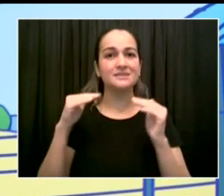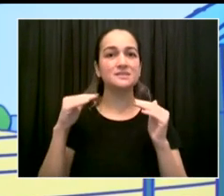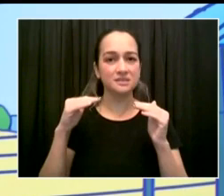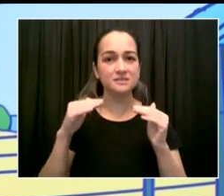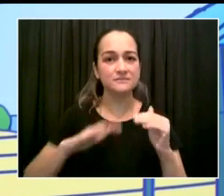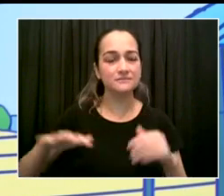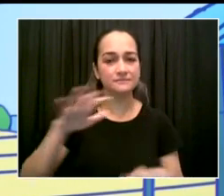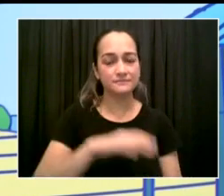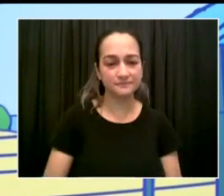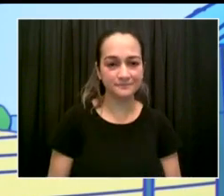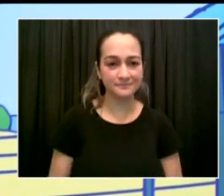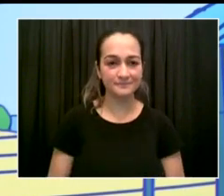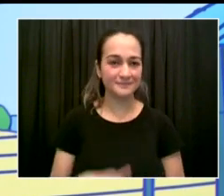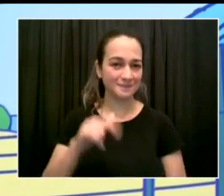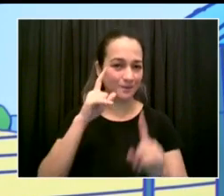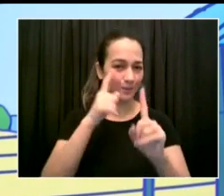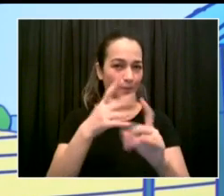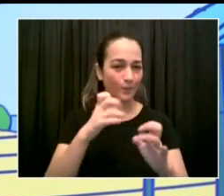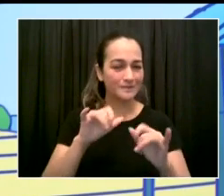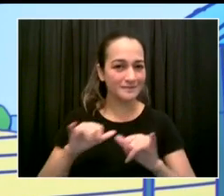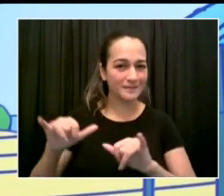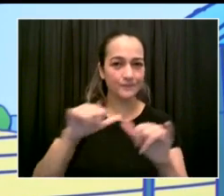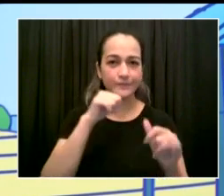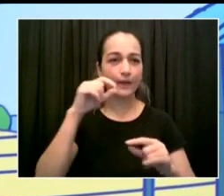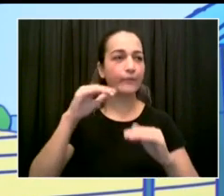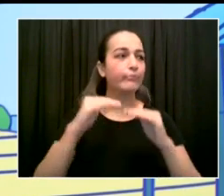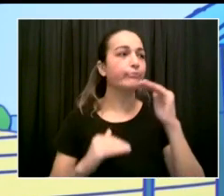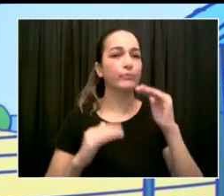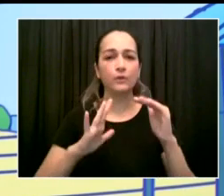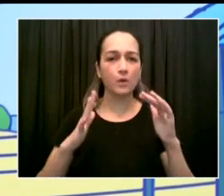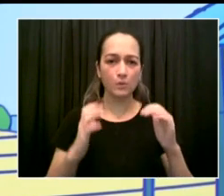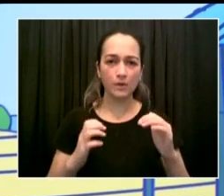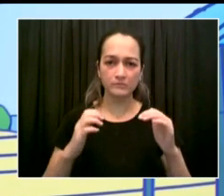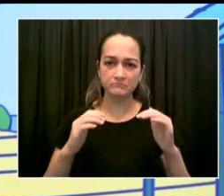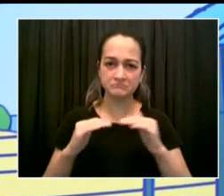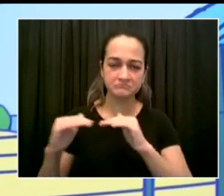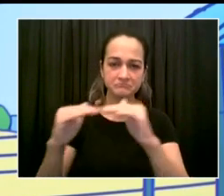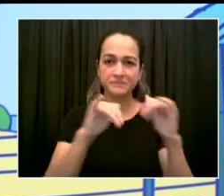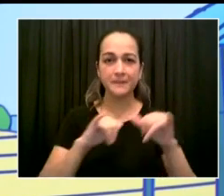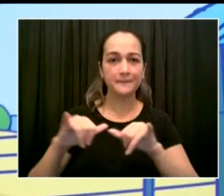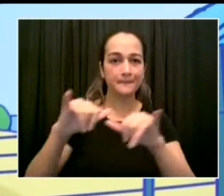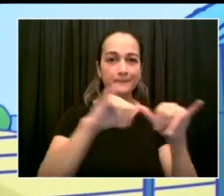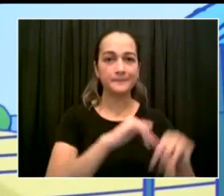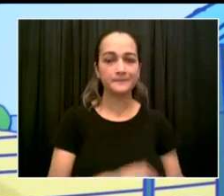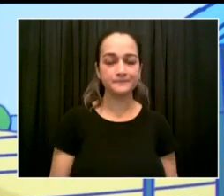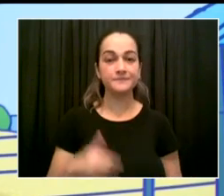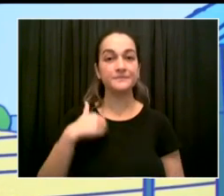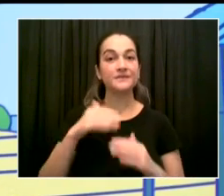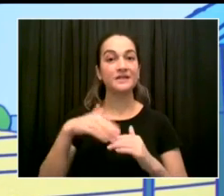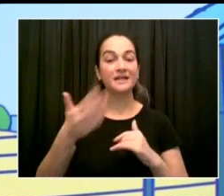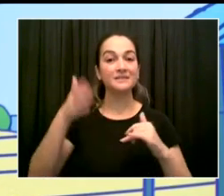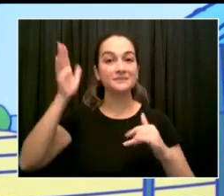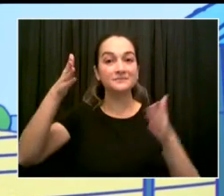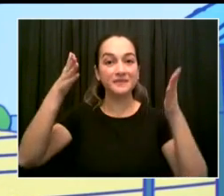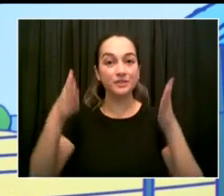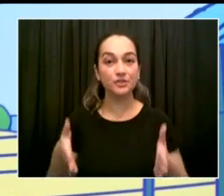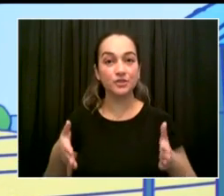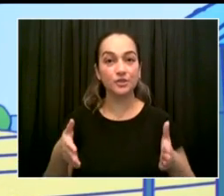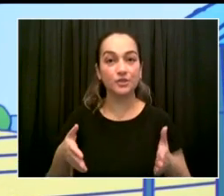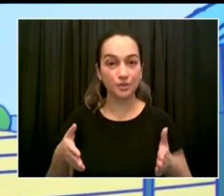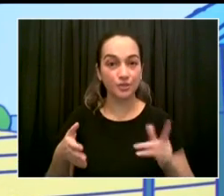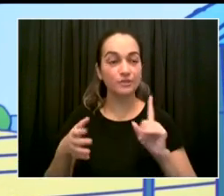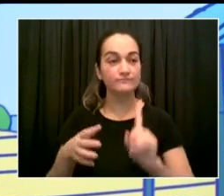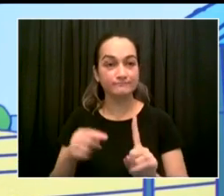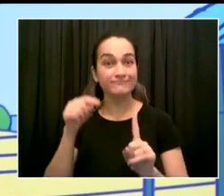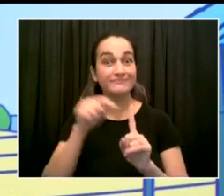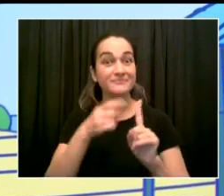spiritual is supreme. But he works on all these fronts simultaneously. One of the leading voices also happens to have the single largest congregation of any